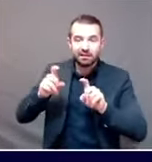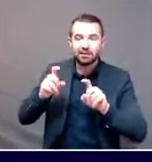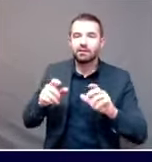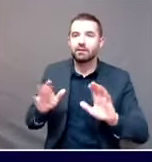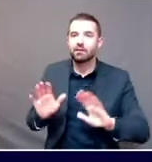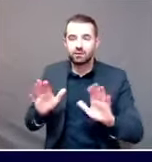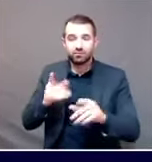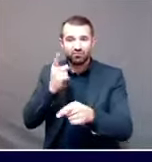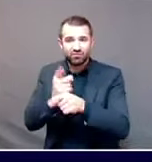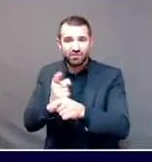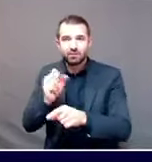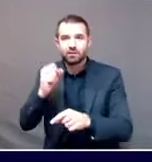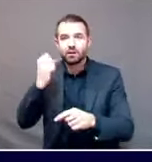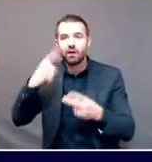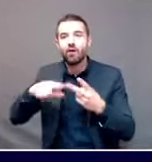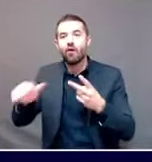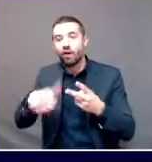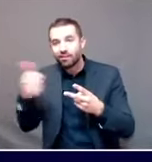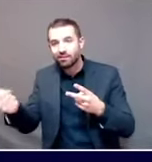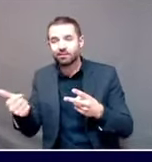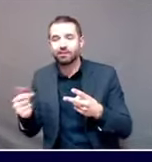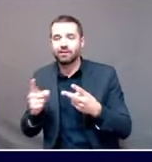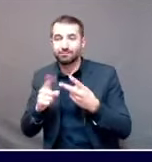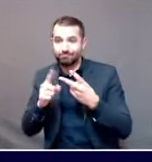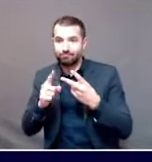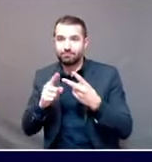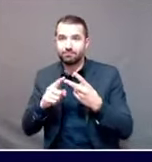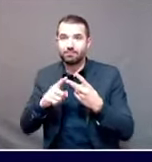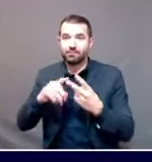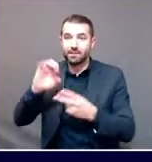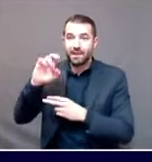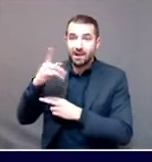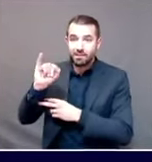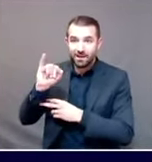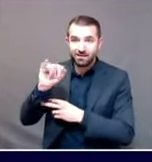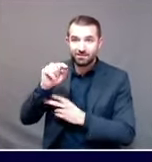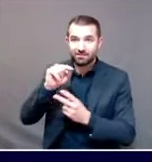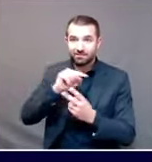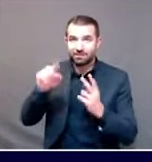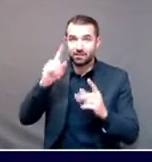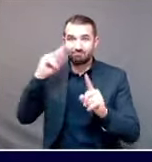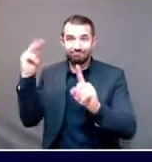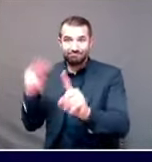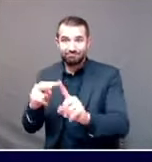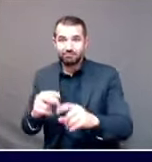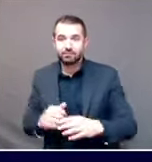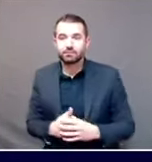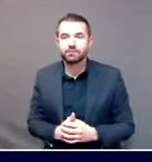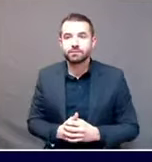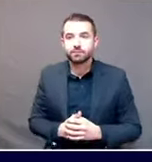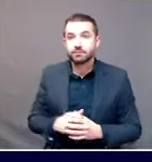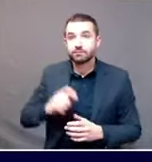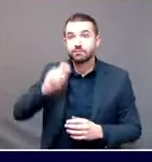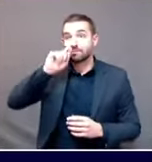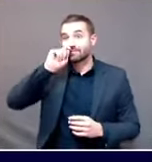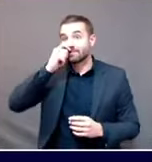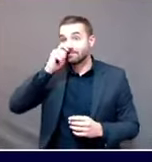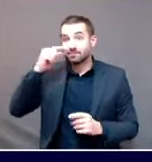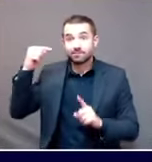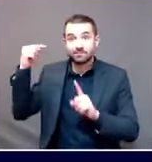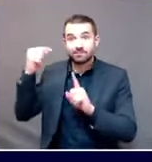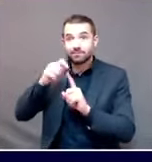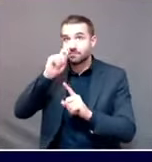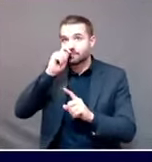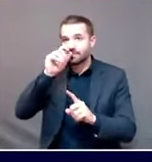from an epidemiological perspective, is that the test can still pick up little errant pieces of the virus in